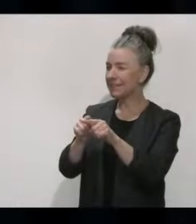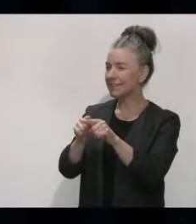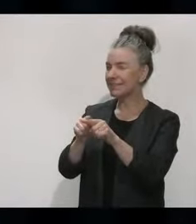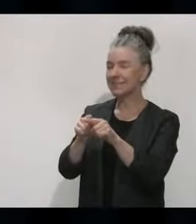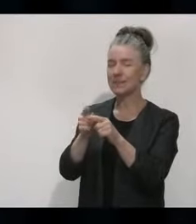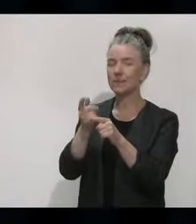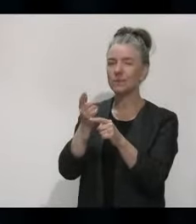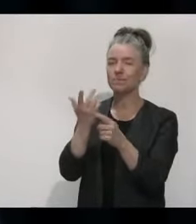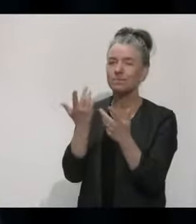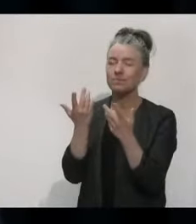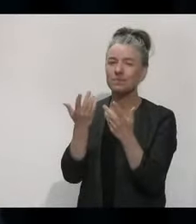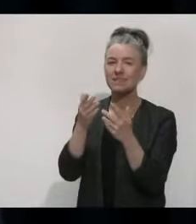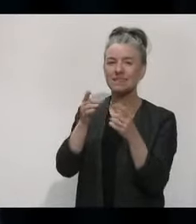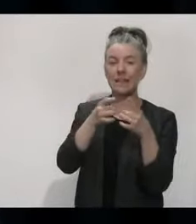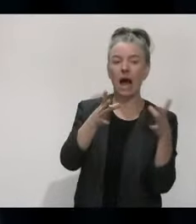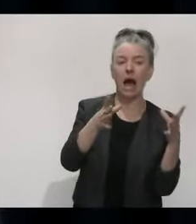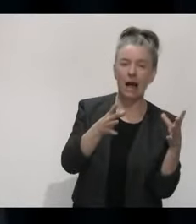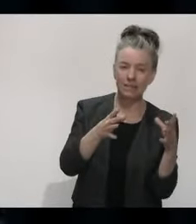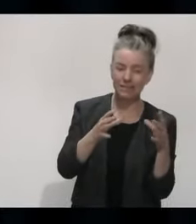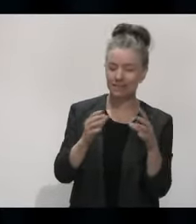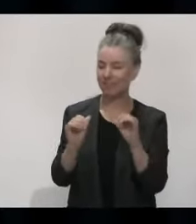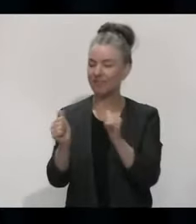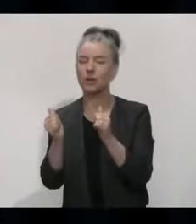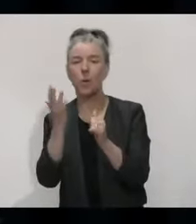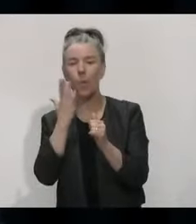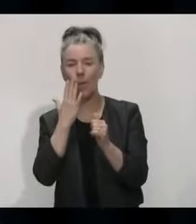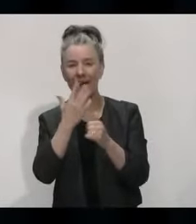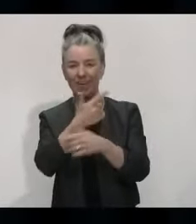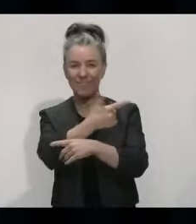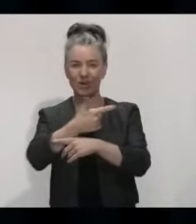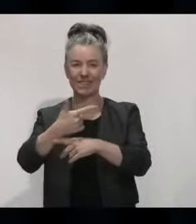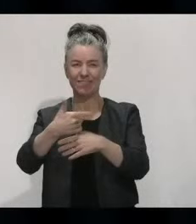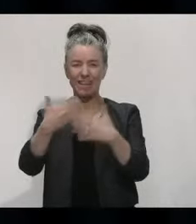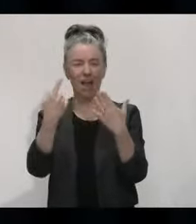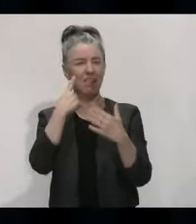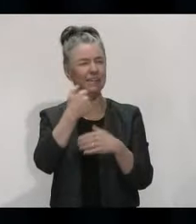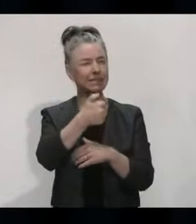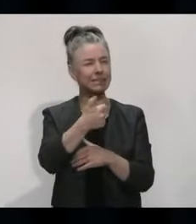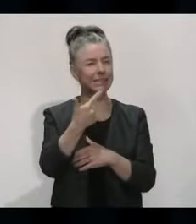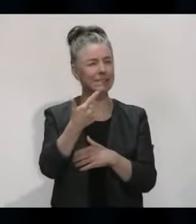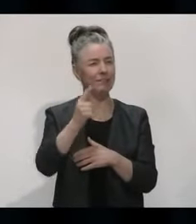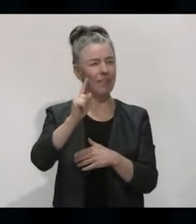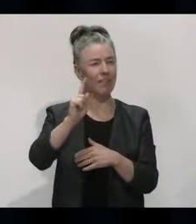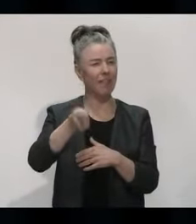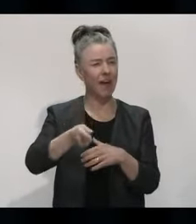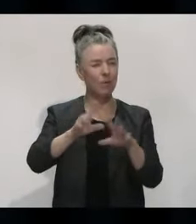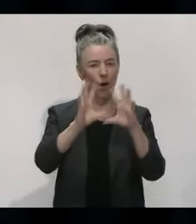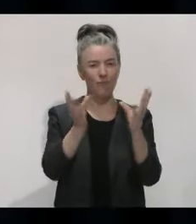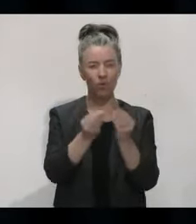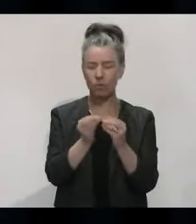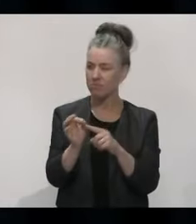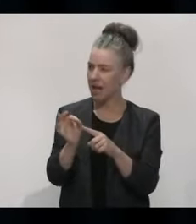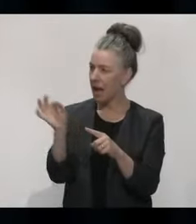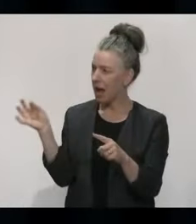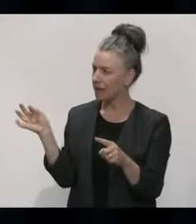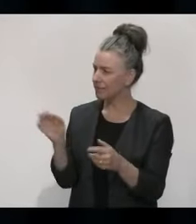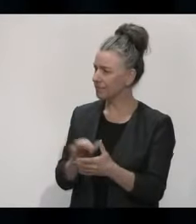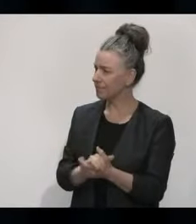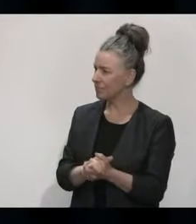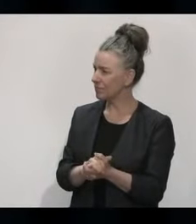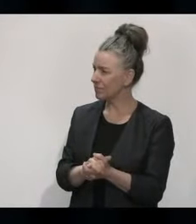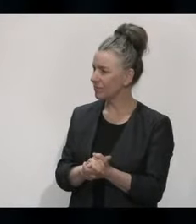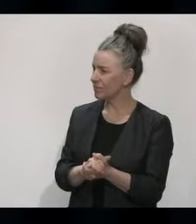counting from and to. So I think it was about 67,000 we got overall. And how many days were